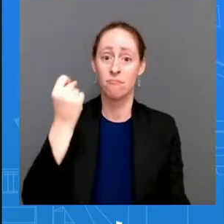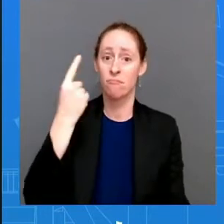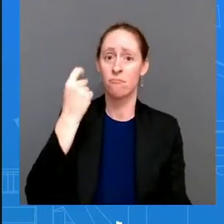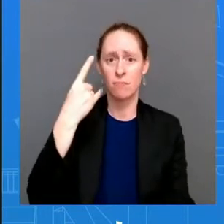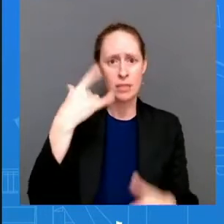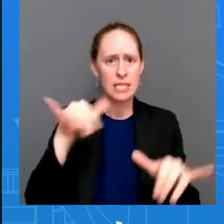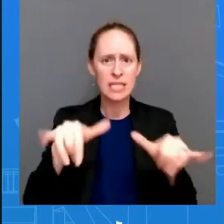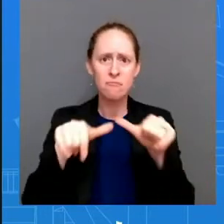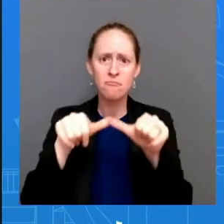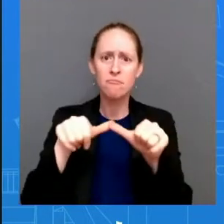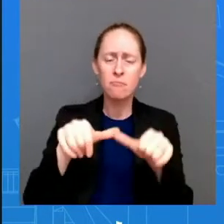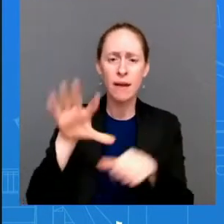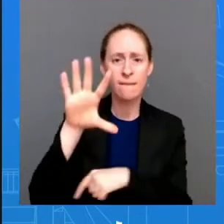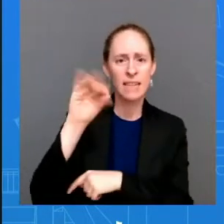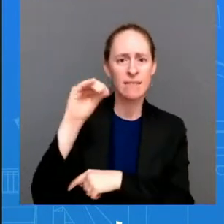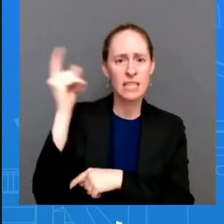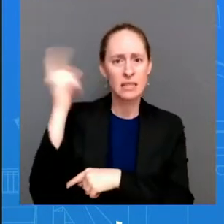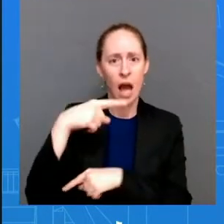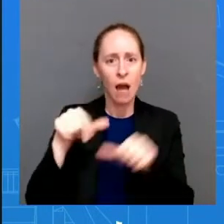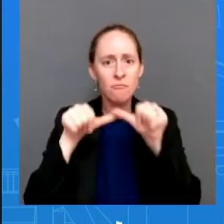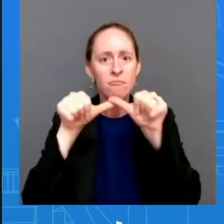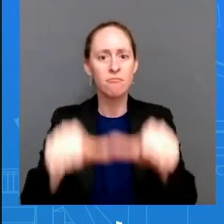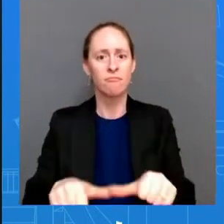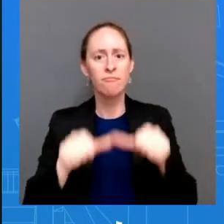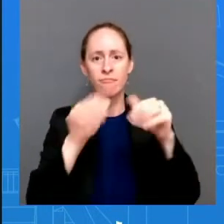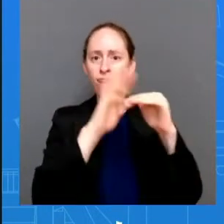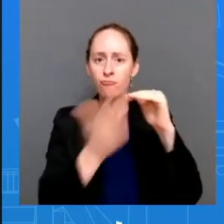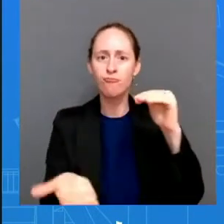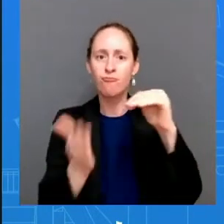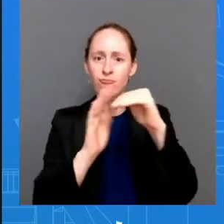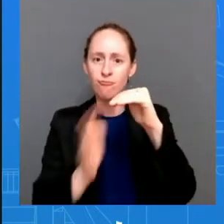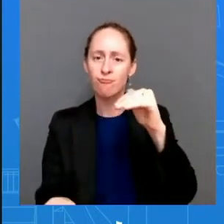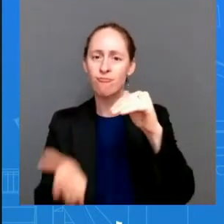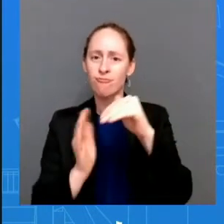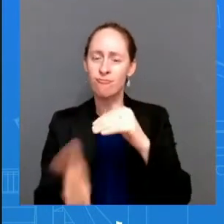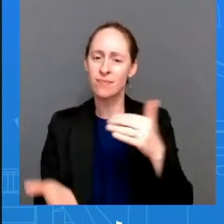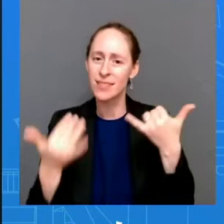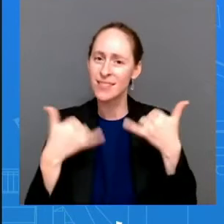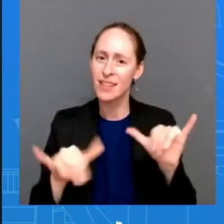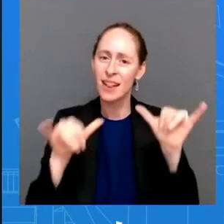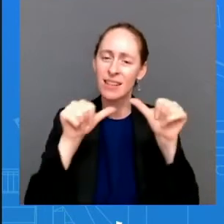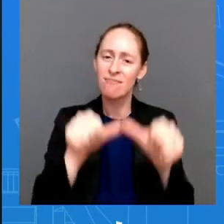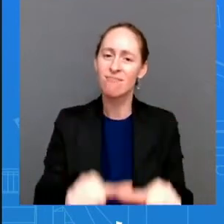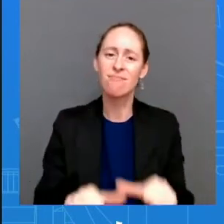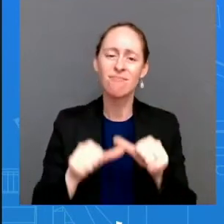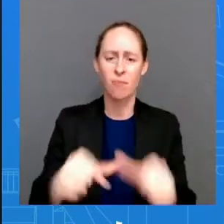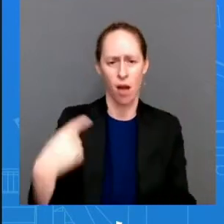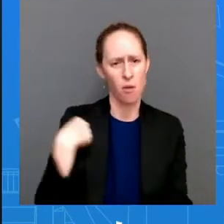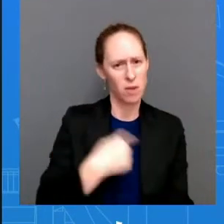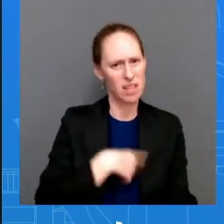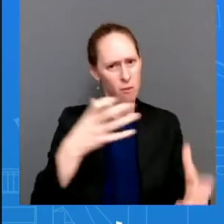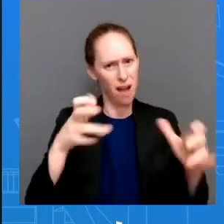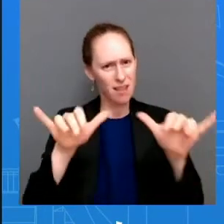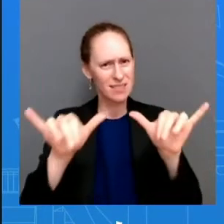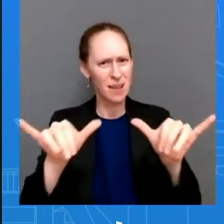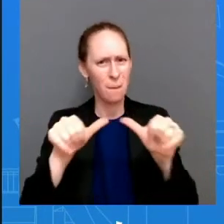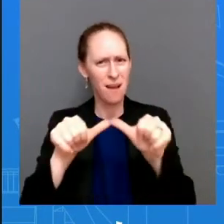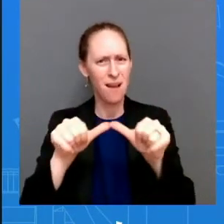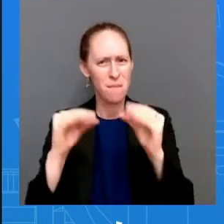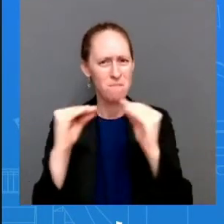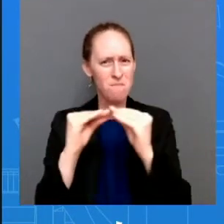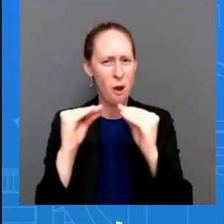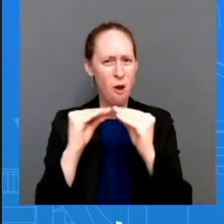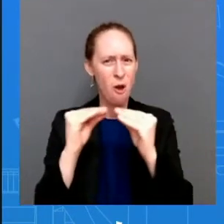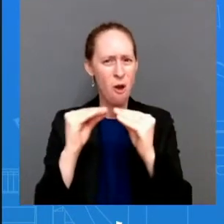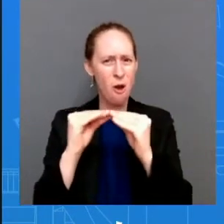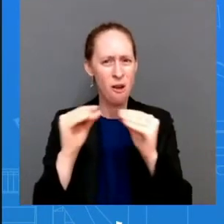focused on is keeping those prices down we wanted to see some increases in the production before we announced the trip and we actually saw that